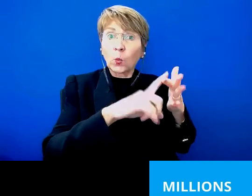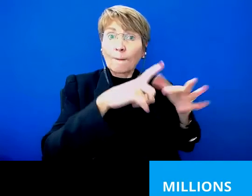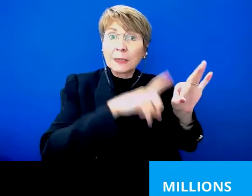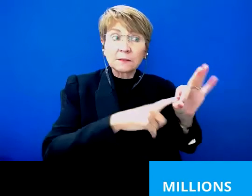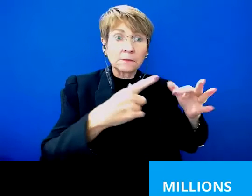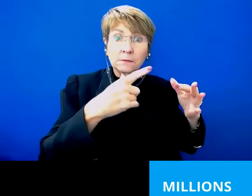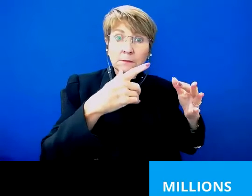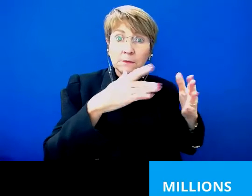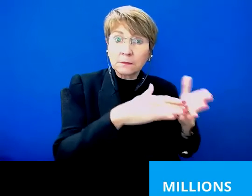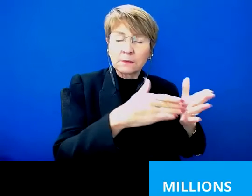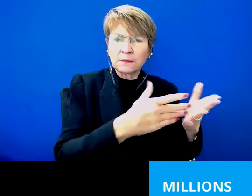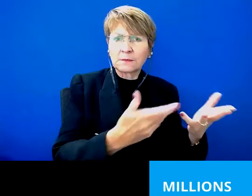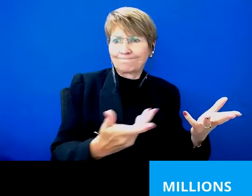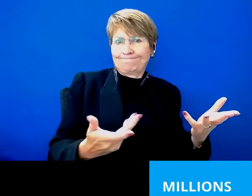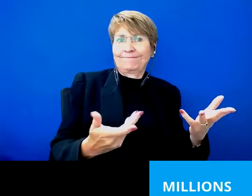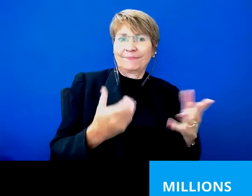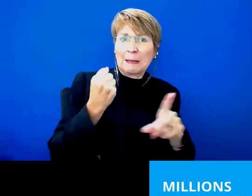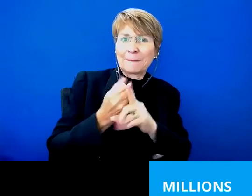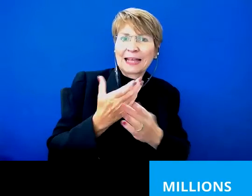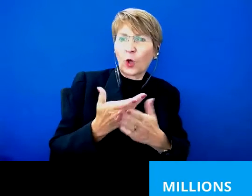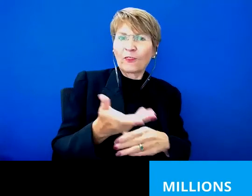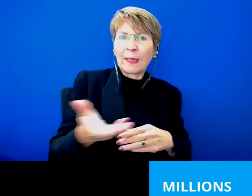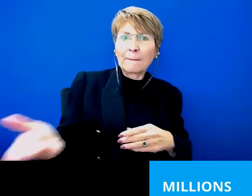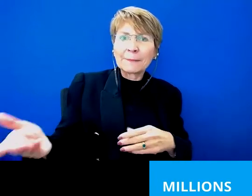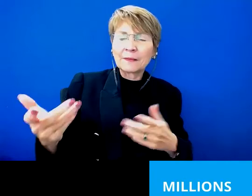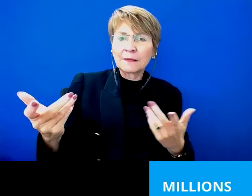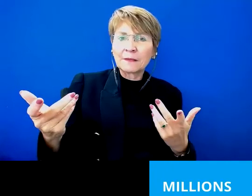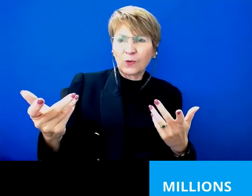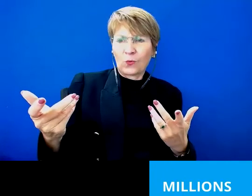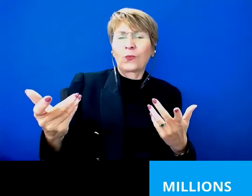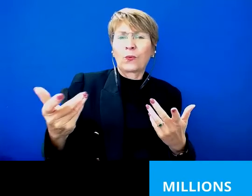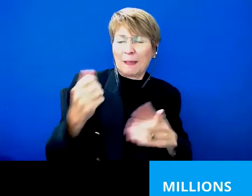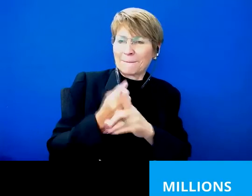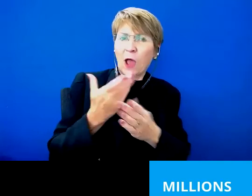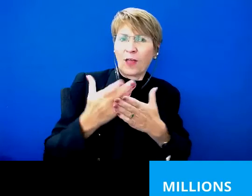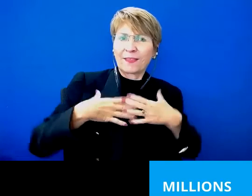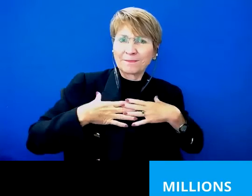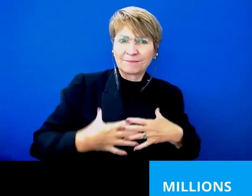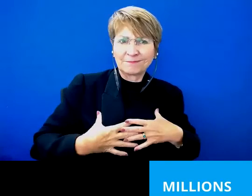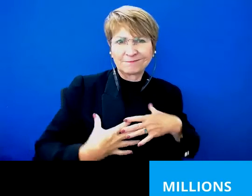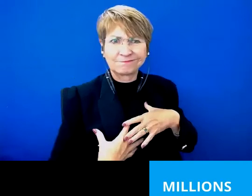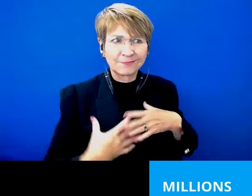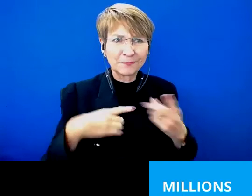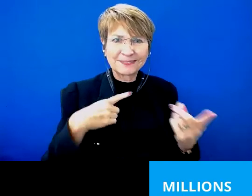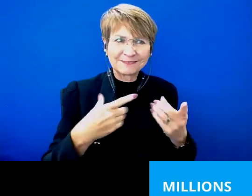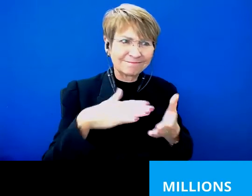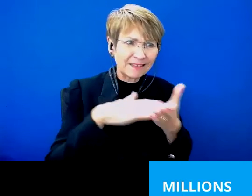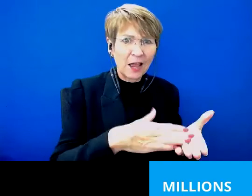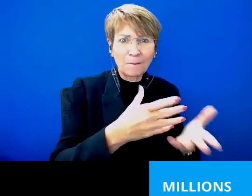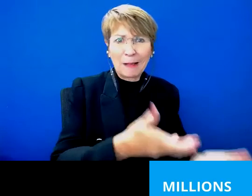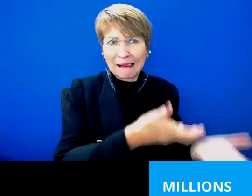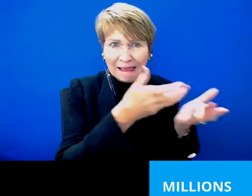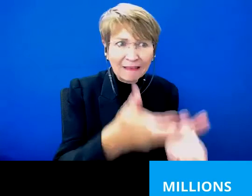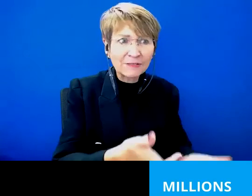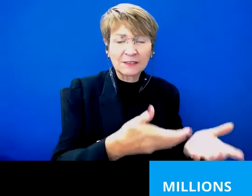of the hidden costs. So the impacts on carers physical and emotional wellbeing compared